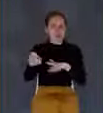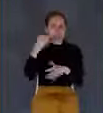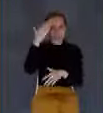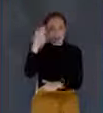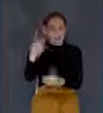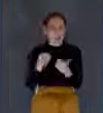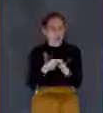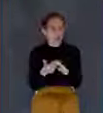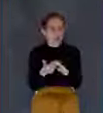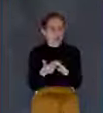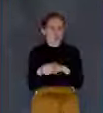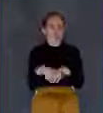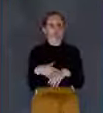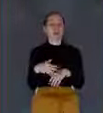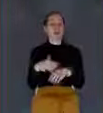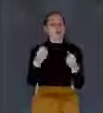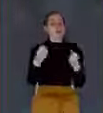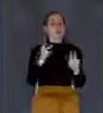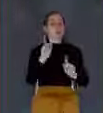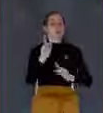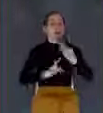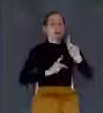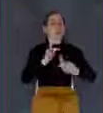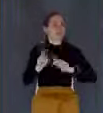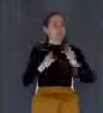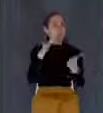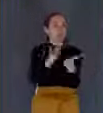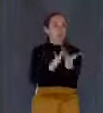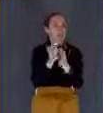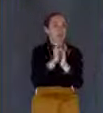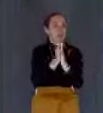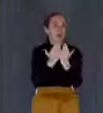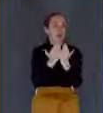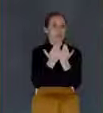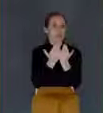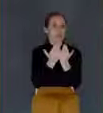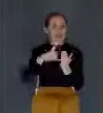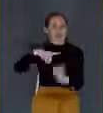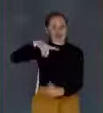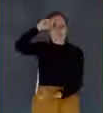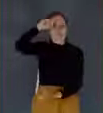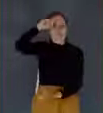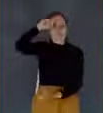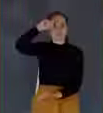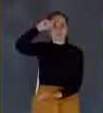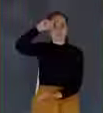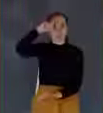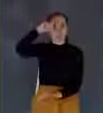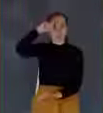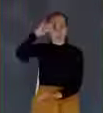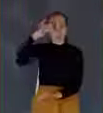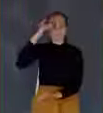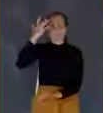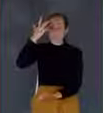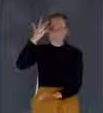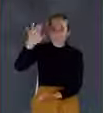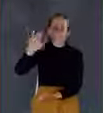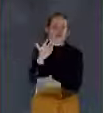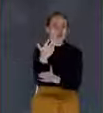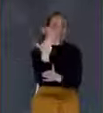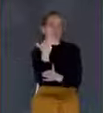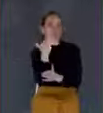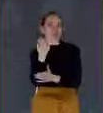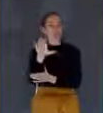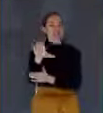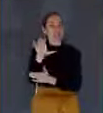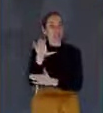And this was a dilemma for many theologians. In fact, this perplexed even the brilliant 13th century theologian Thomas